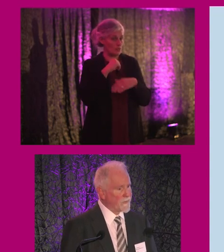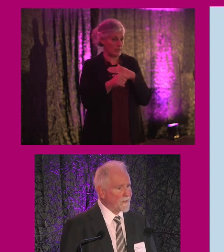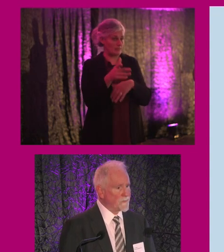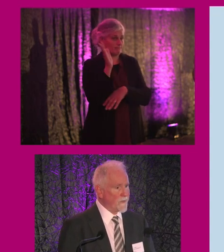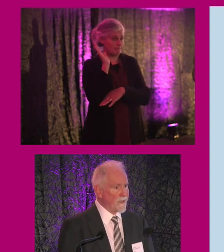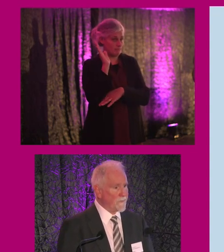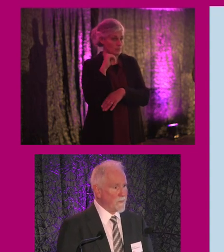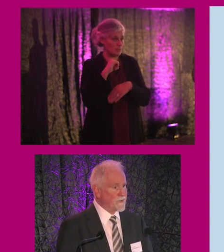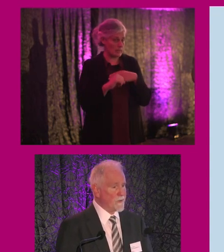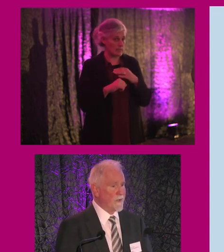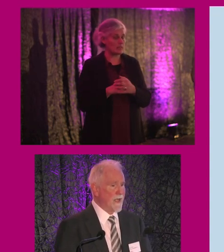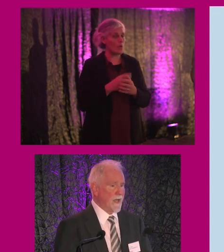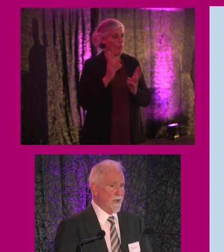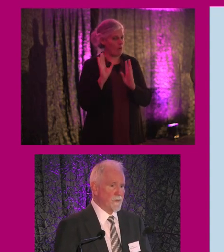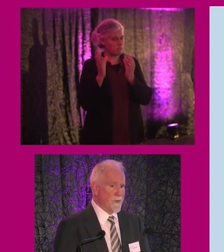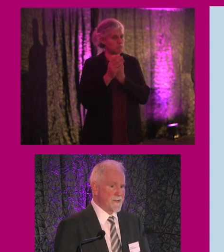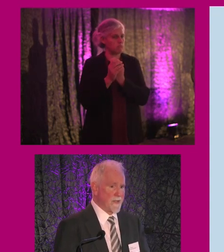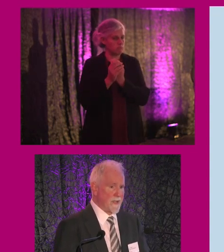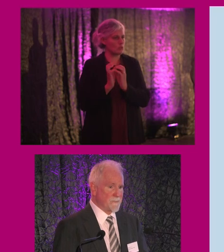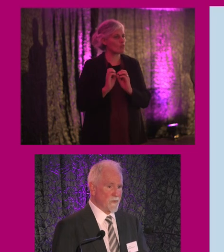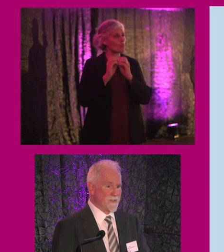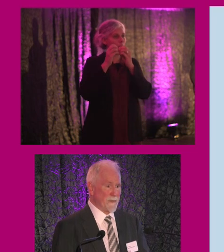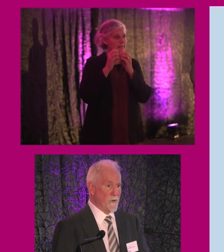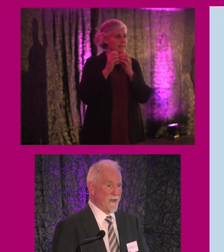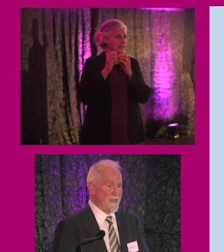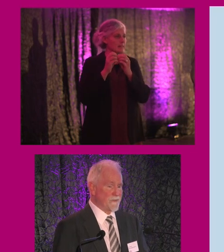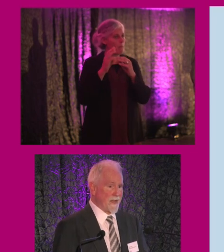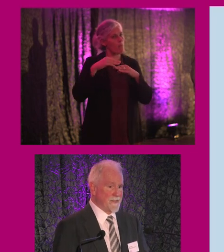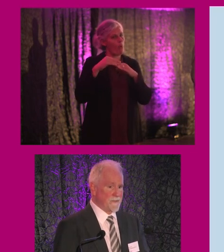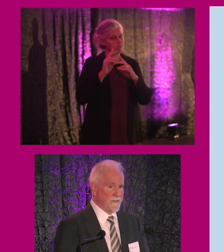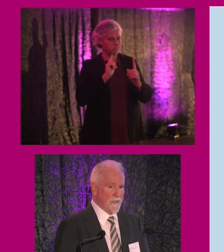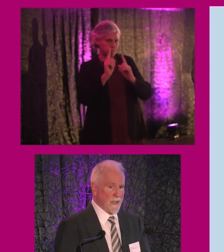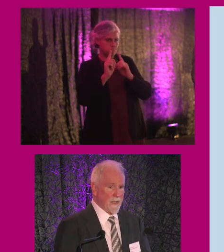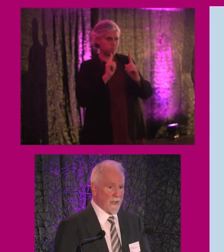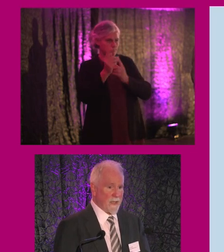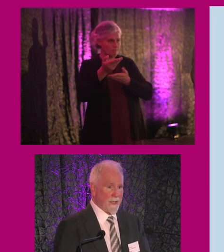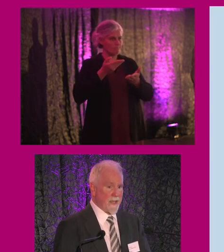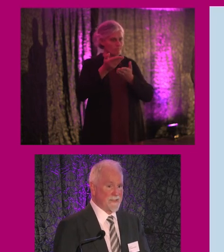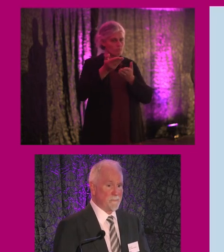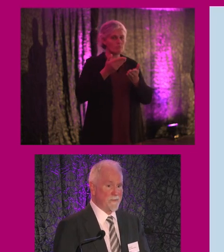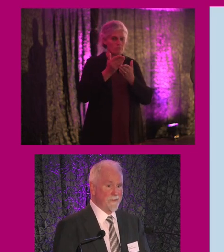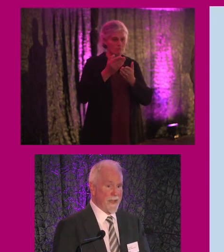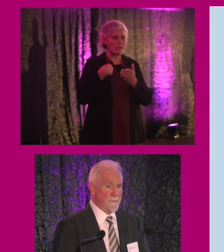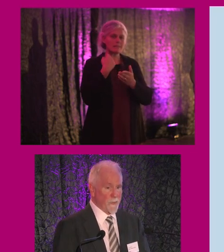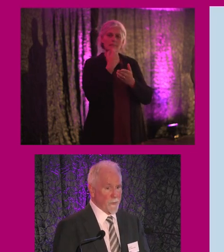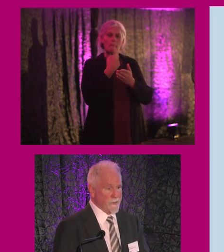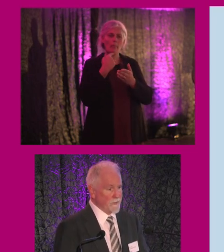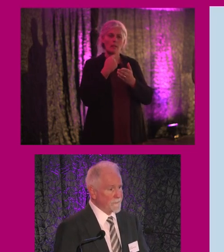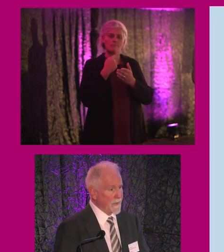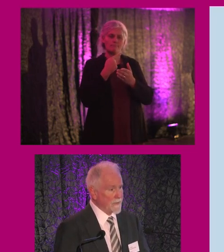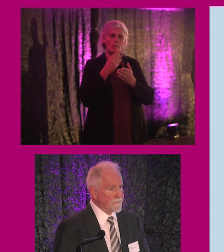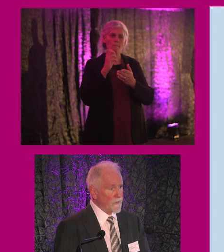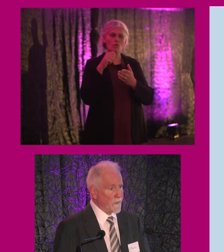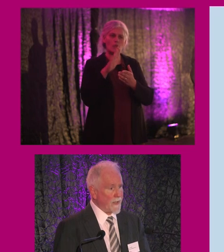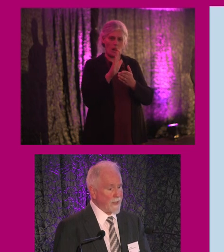work that we have been doing on creating, I suppose, a more interactive and simplified portal